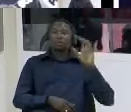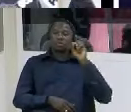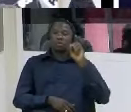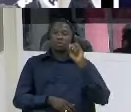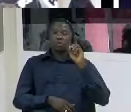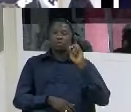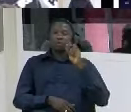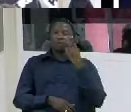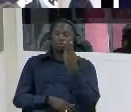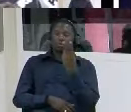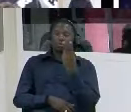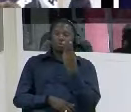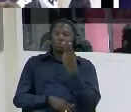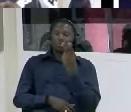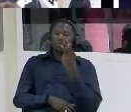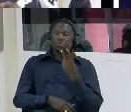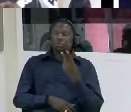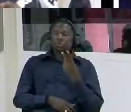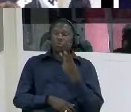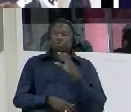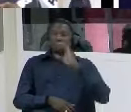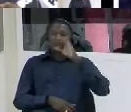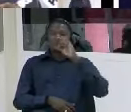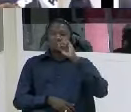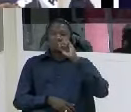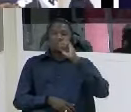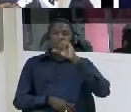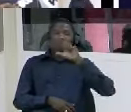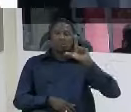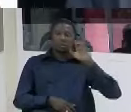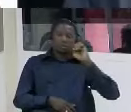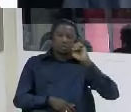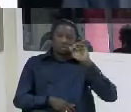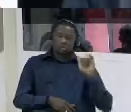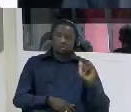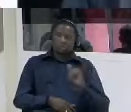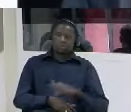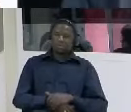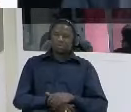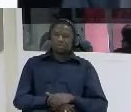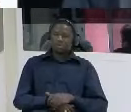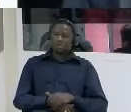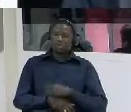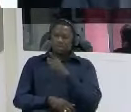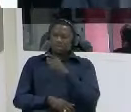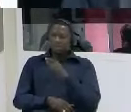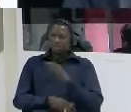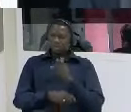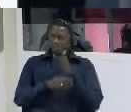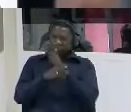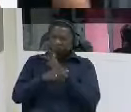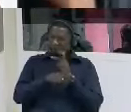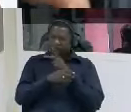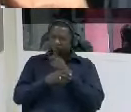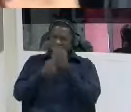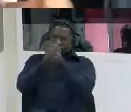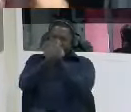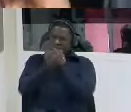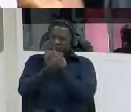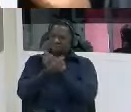no two calling second one officer double or two quality was he um a prison officer or part of the military